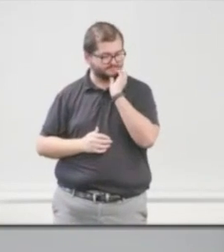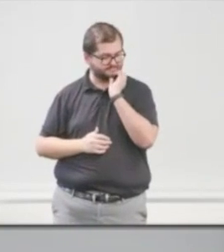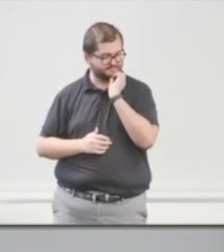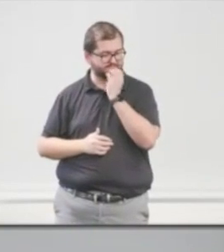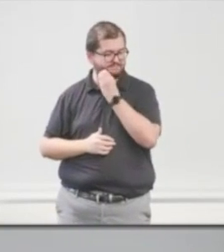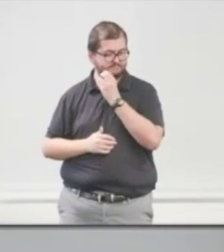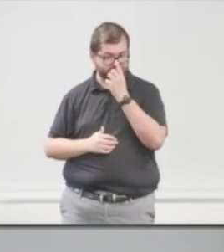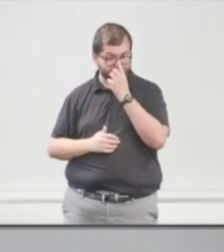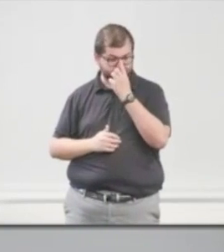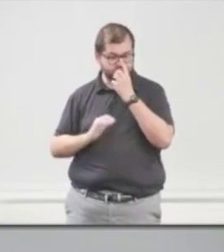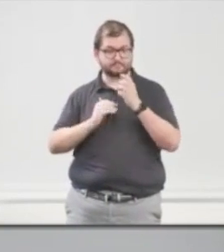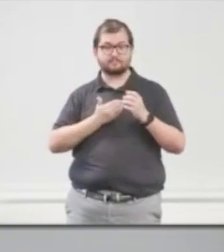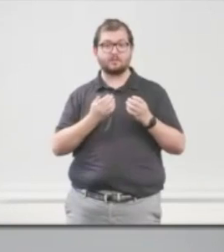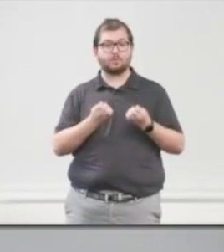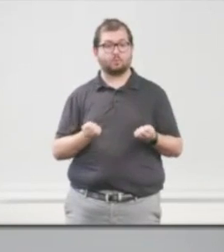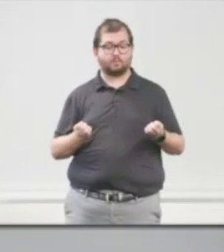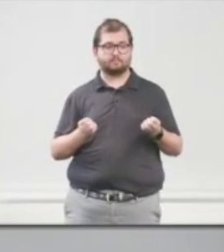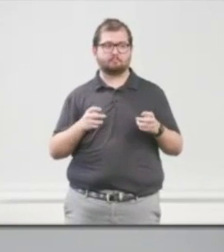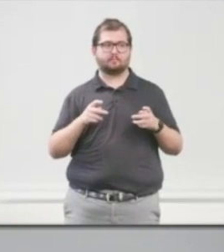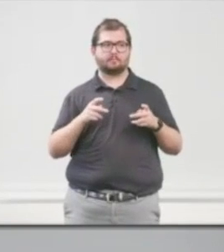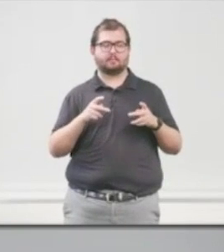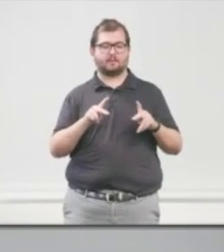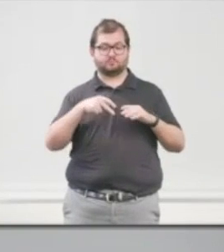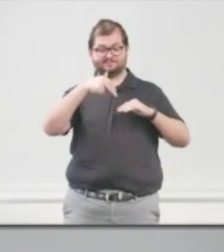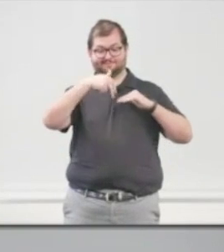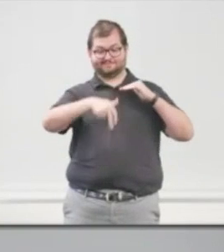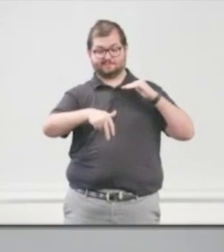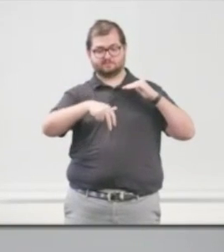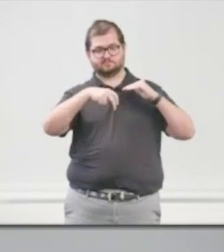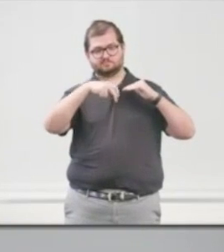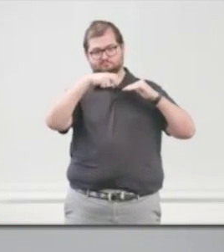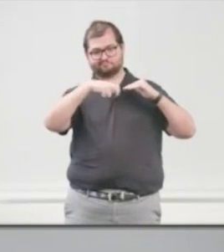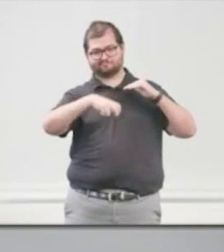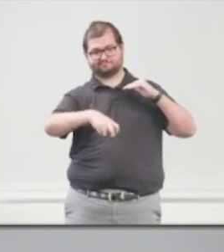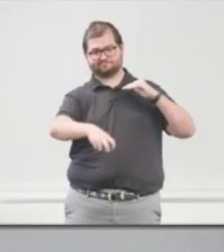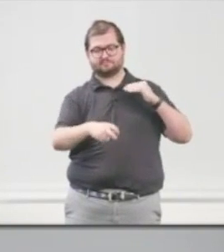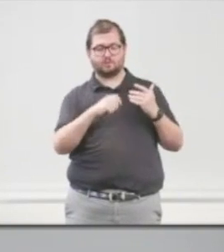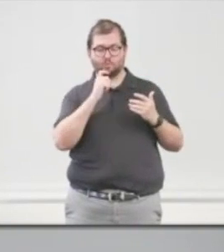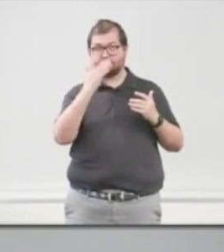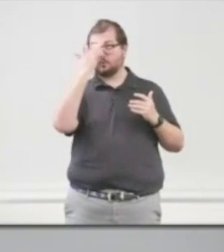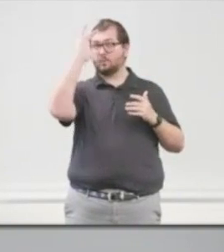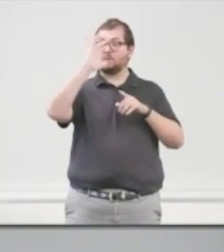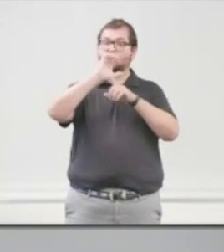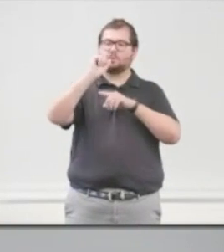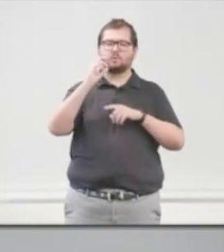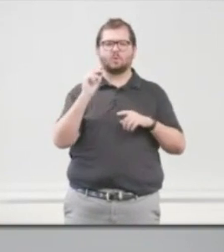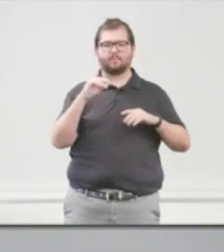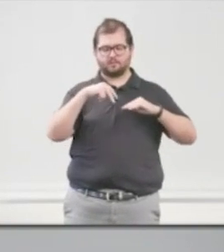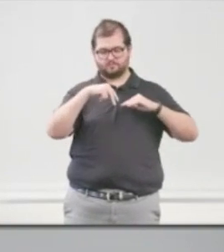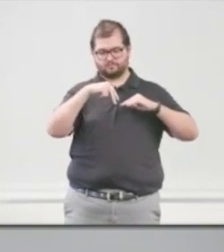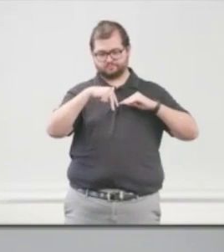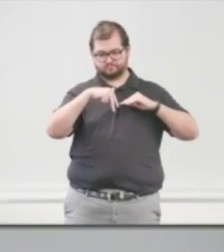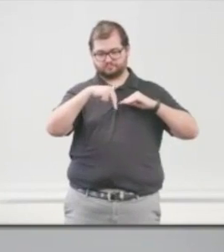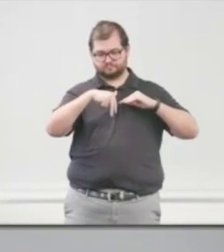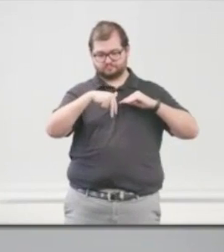that lets people go down the stairs. And you don't have to be a genius to use it. They go down the stairs slowly. And